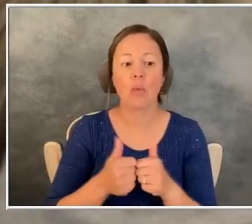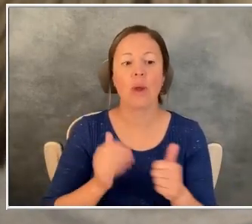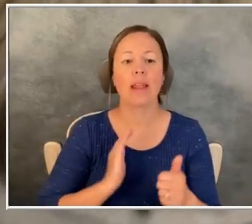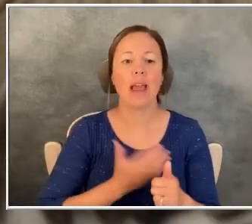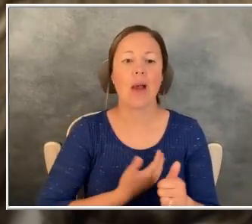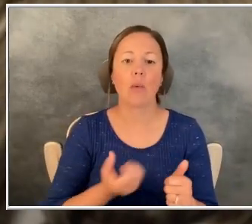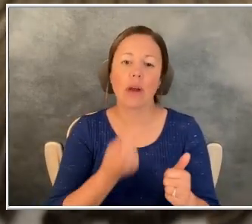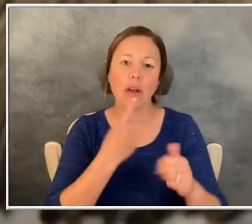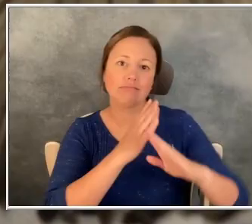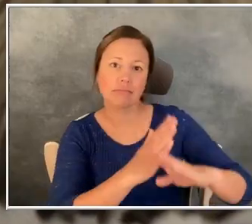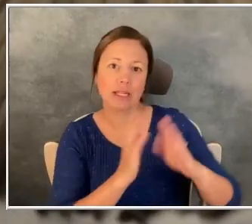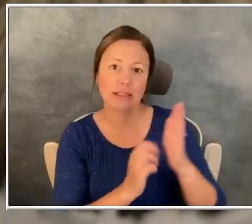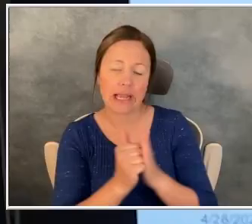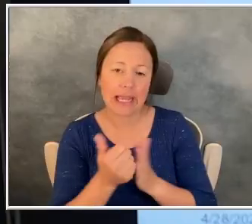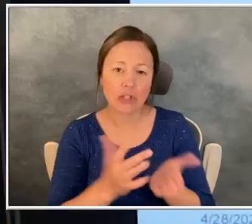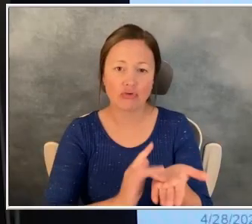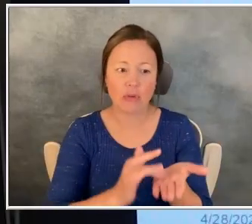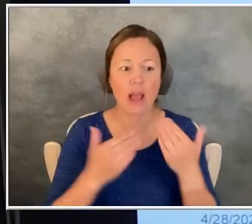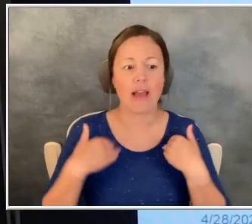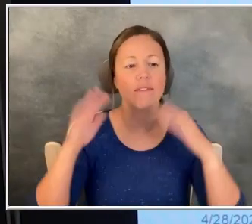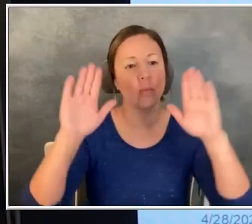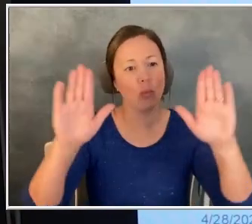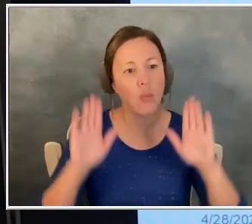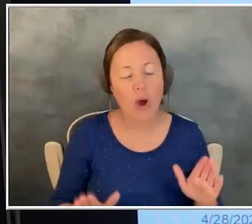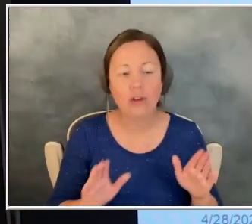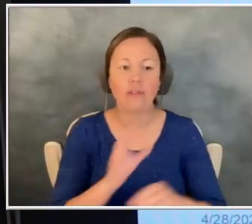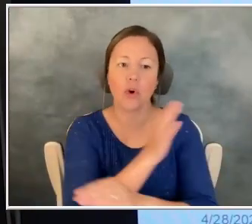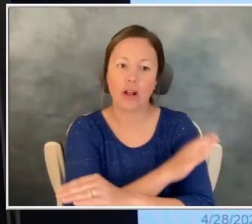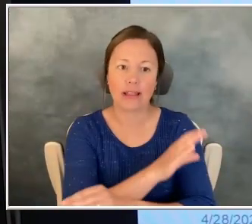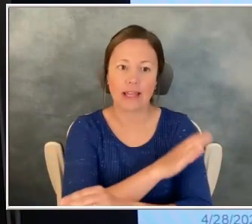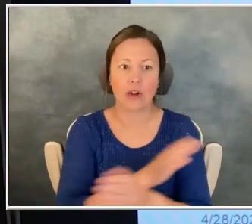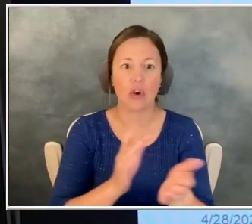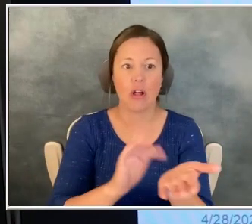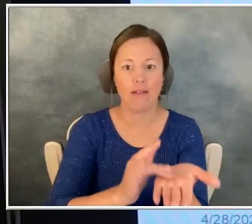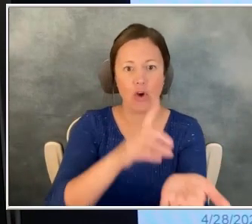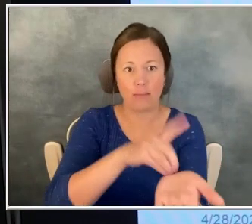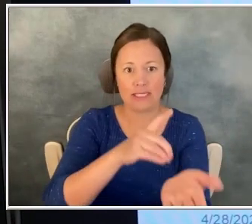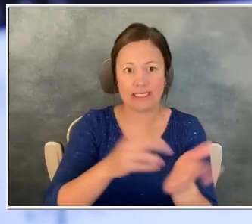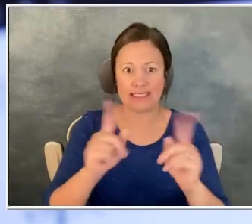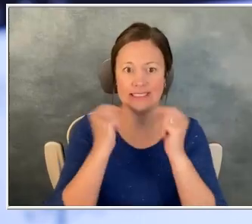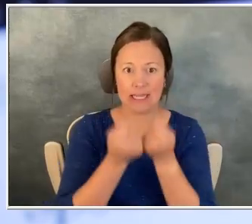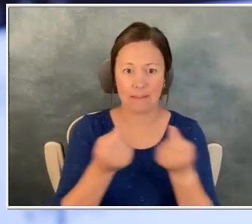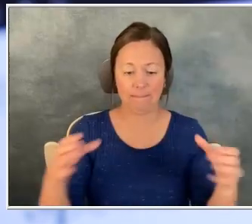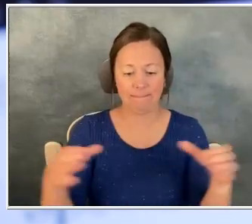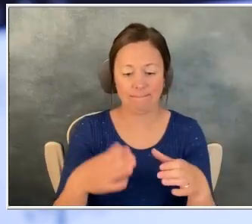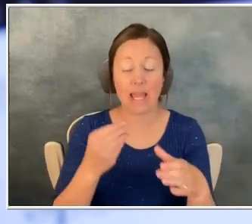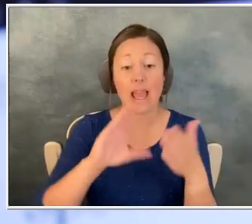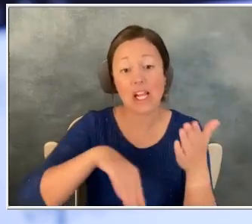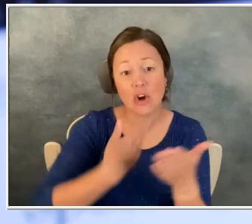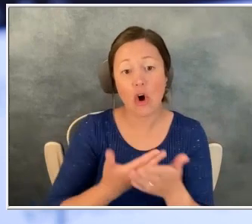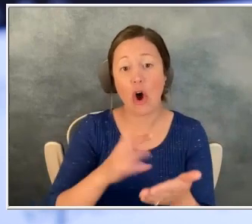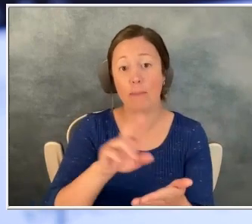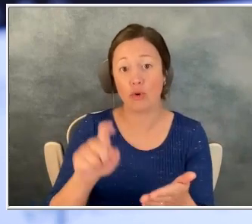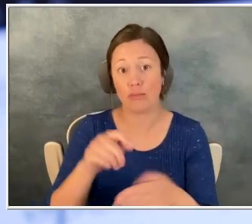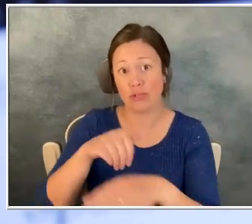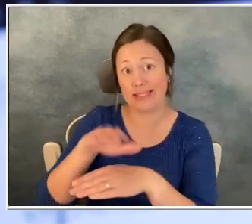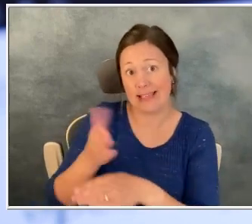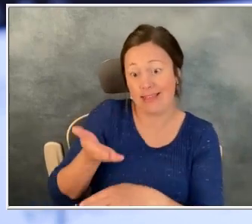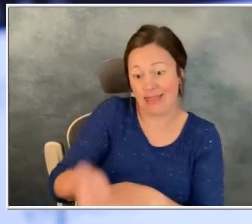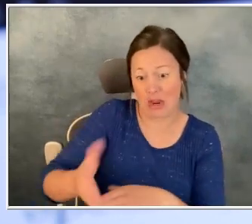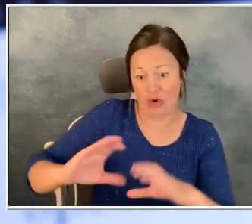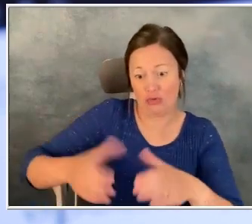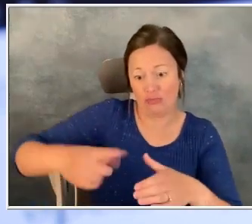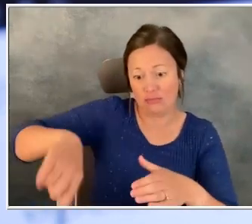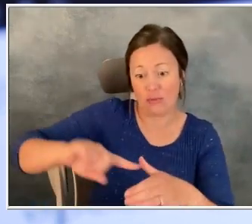we have our wonderful clinical pharmacist team at the cancer center and all of our prescriptions go to them first.